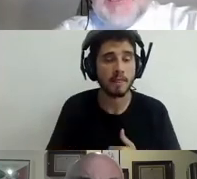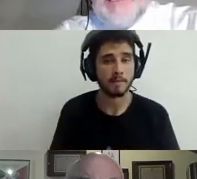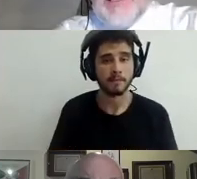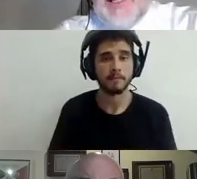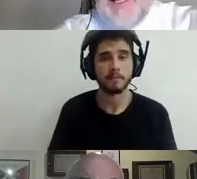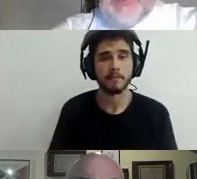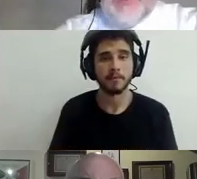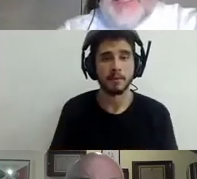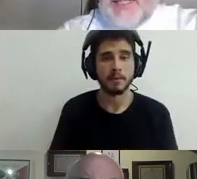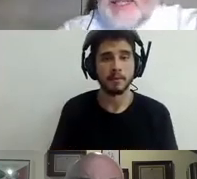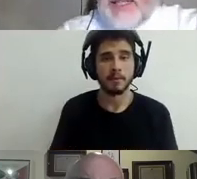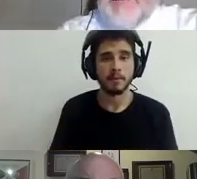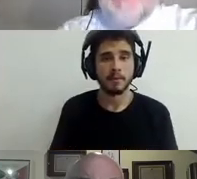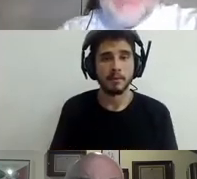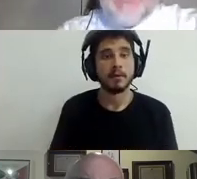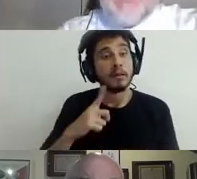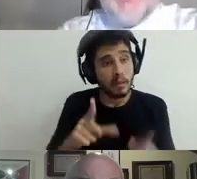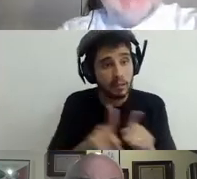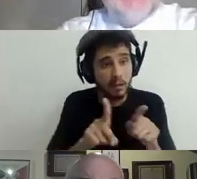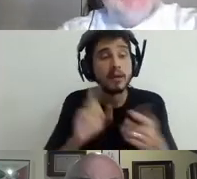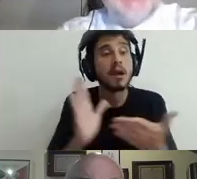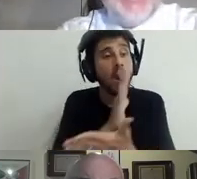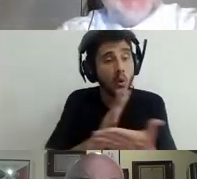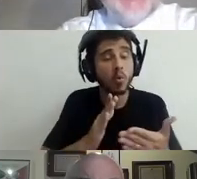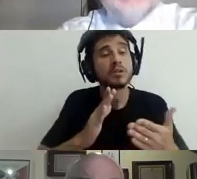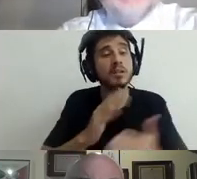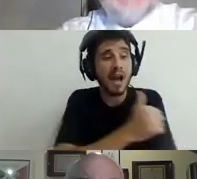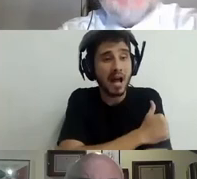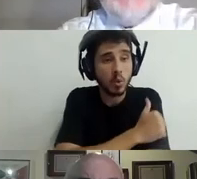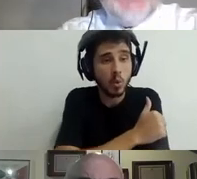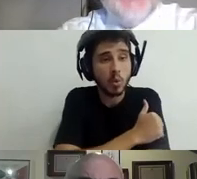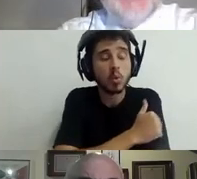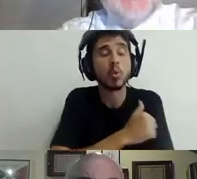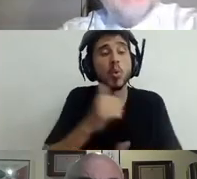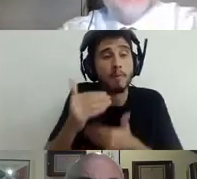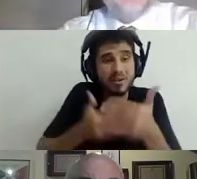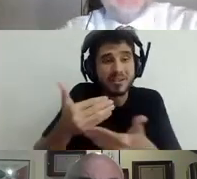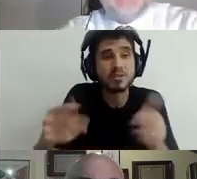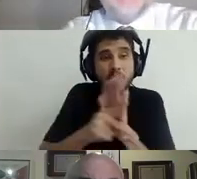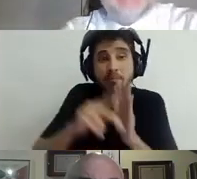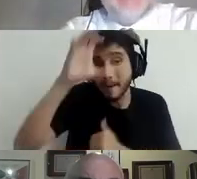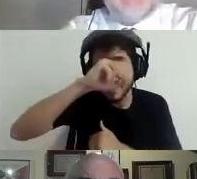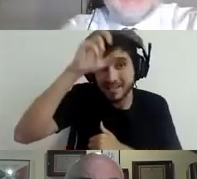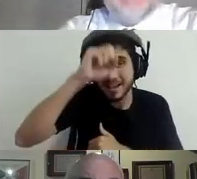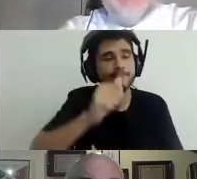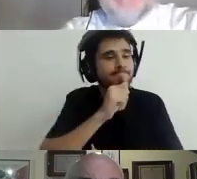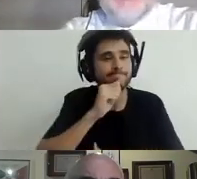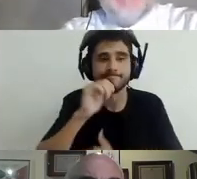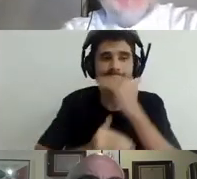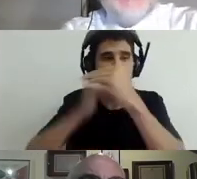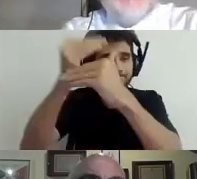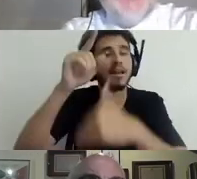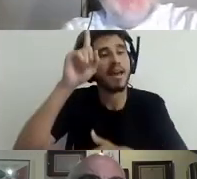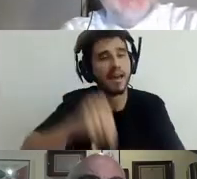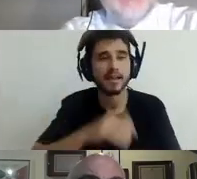process. So this is quite dramatic. We need much more adequate assessment and